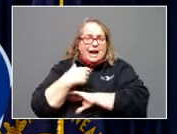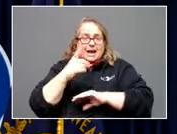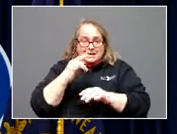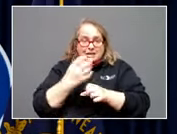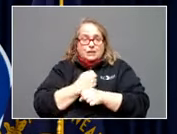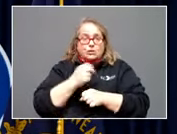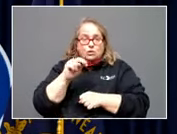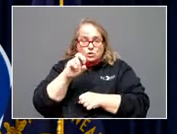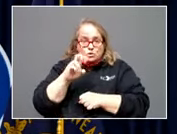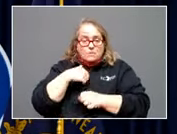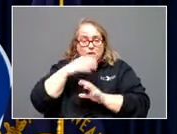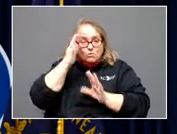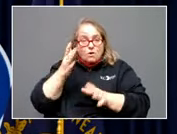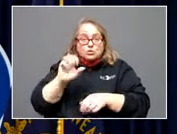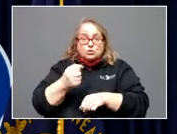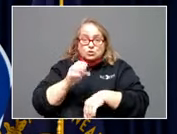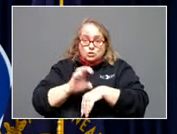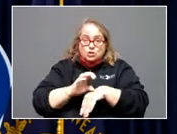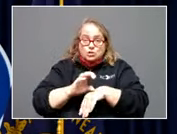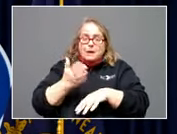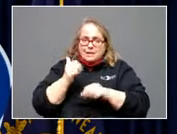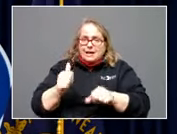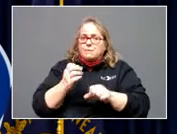may be salvageable, and that'd be good.